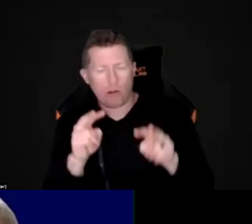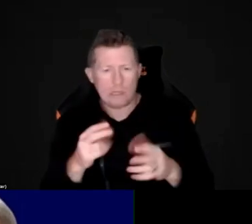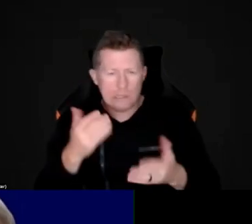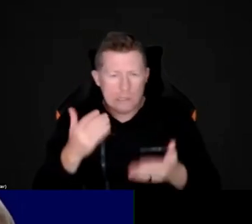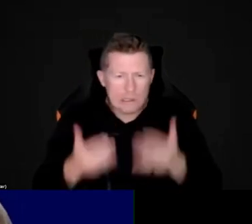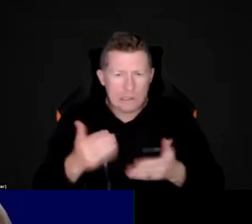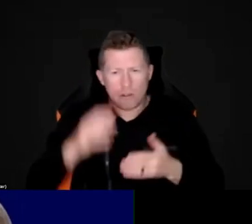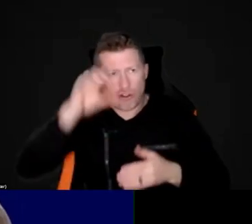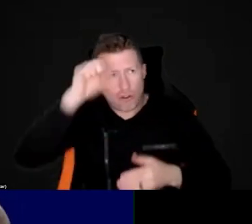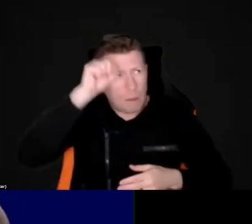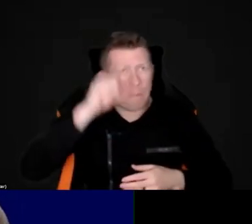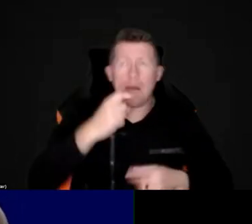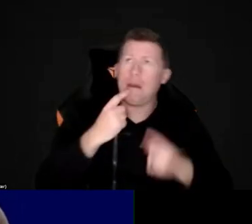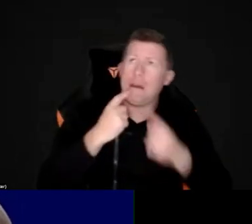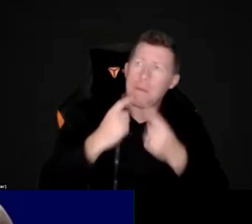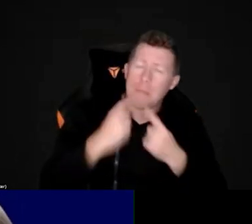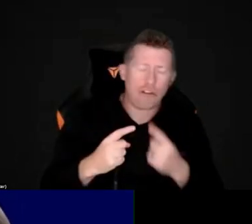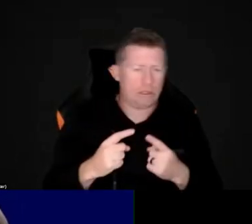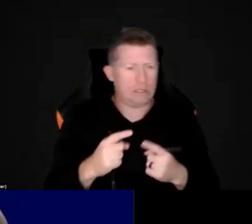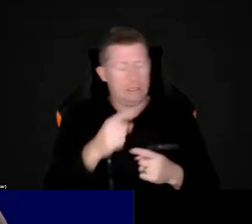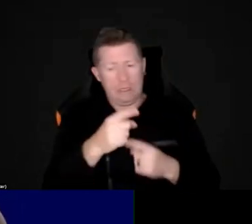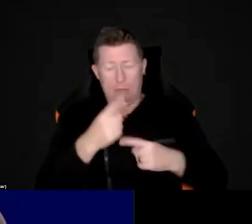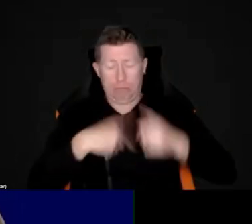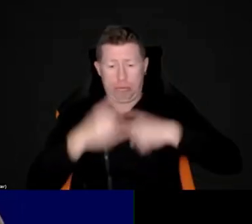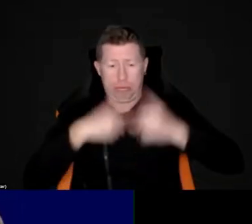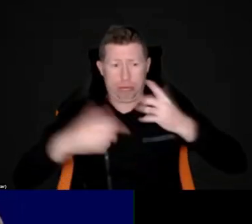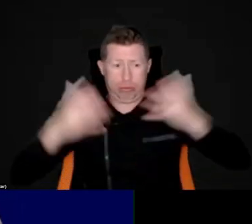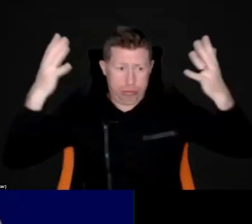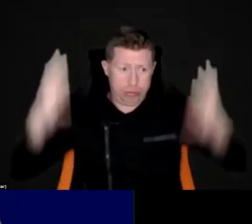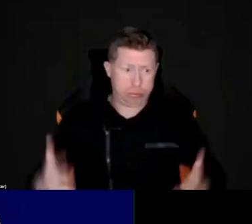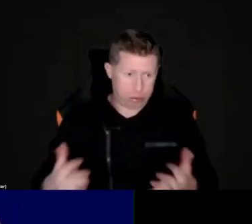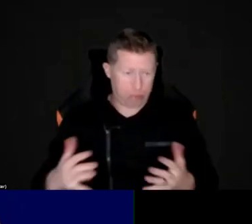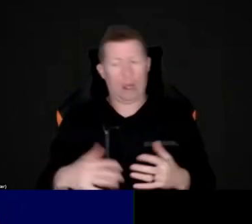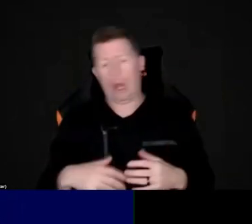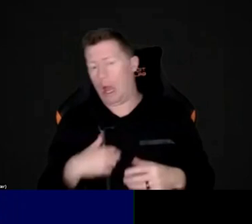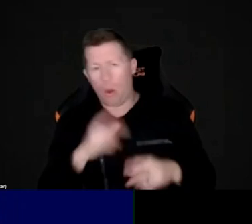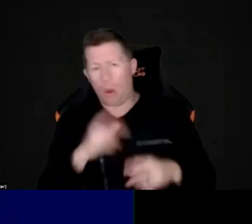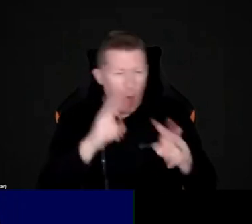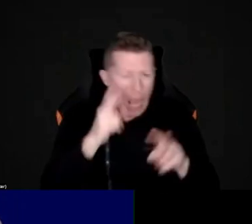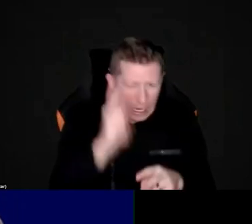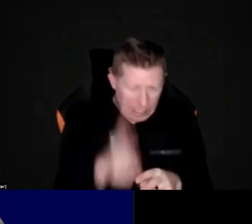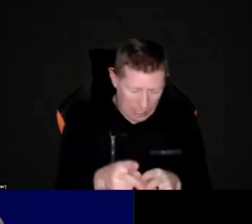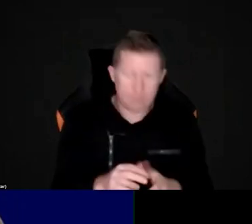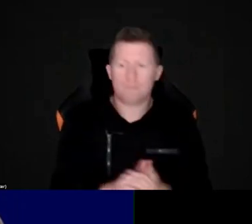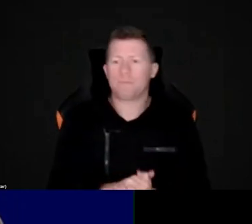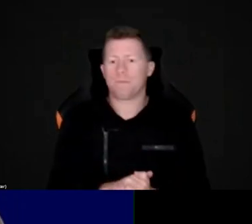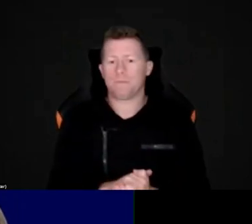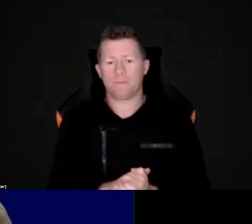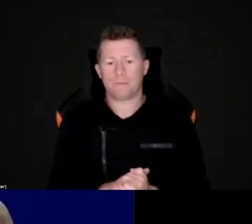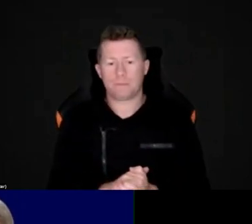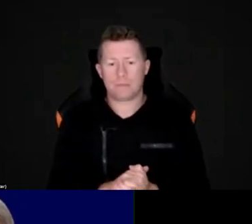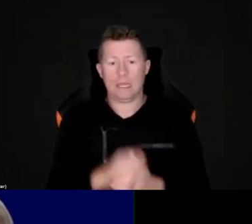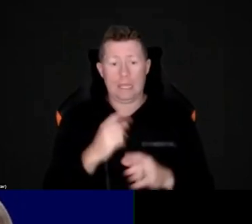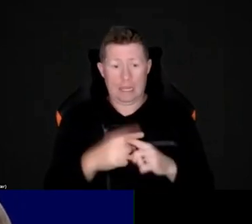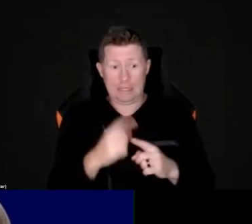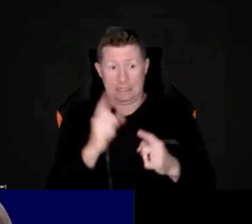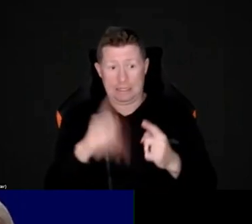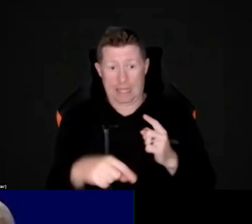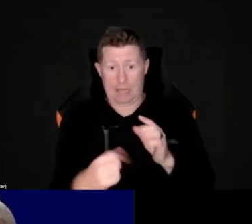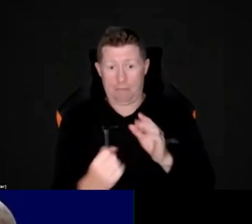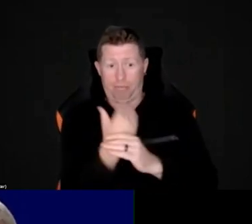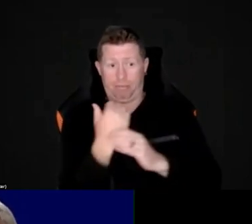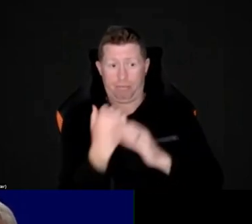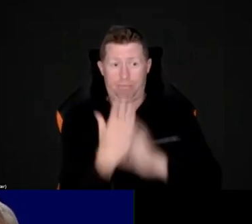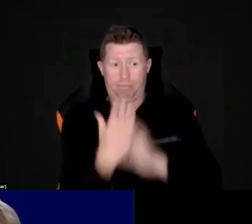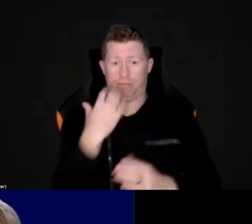too much if you couldn't keep up with the note taking. I'll just check, I can see a couple of questions are coming